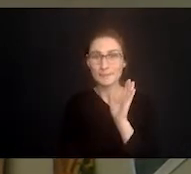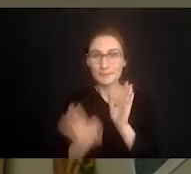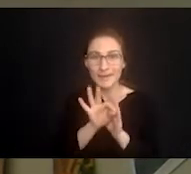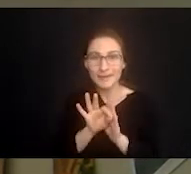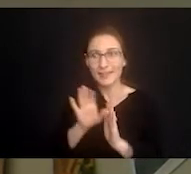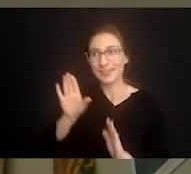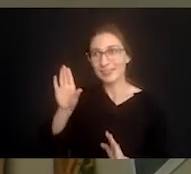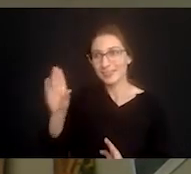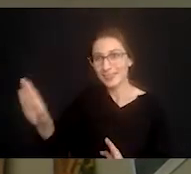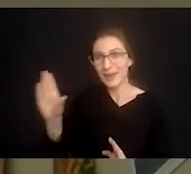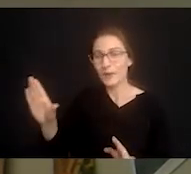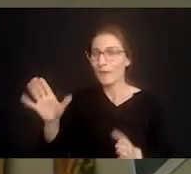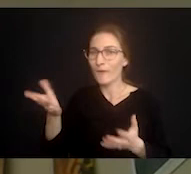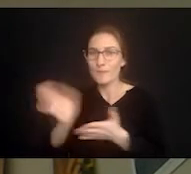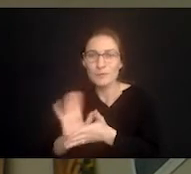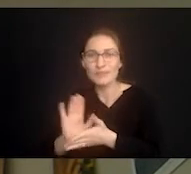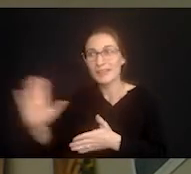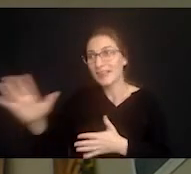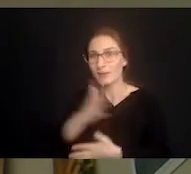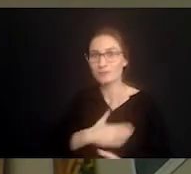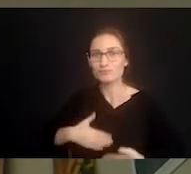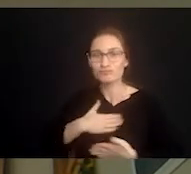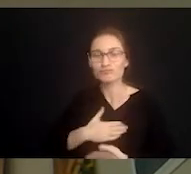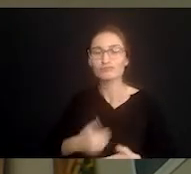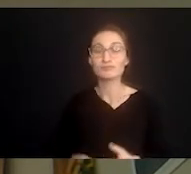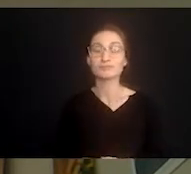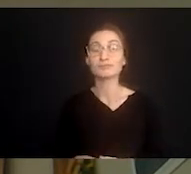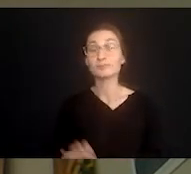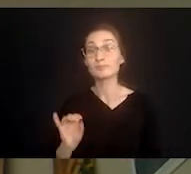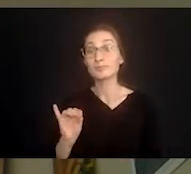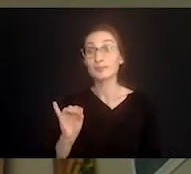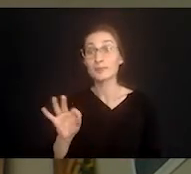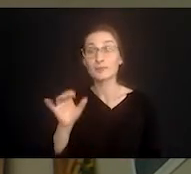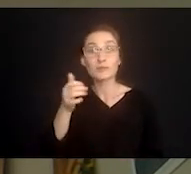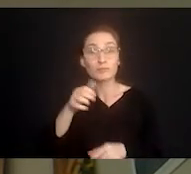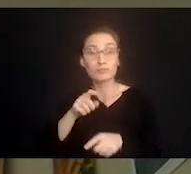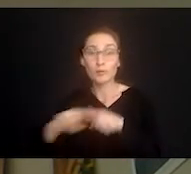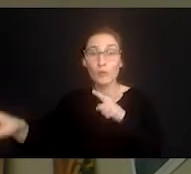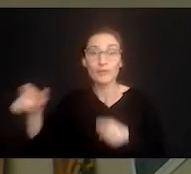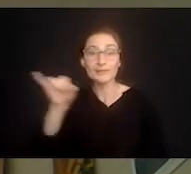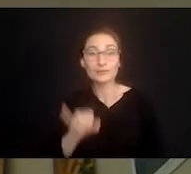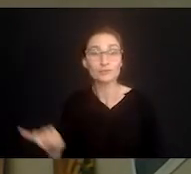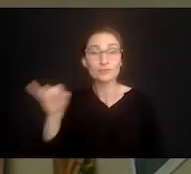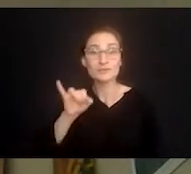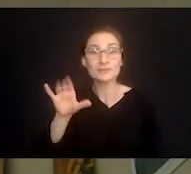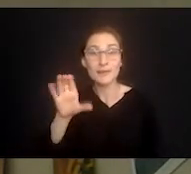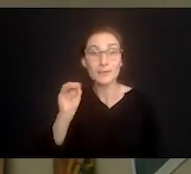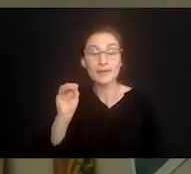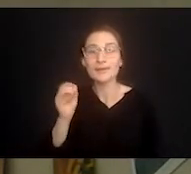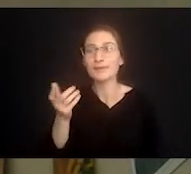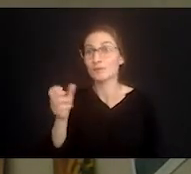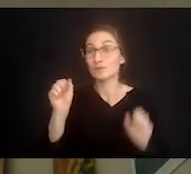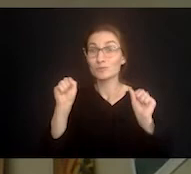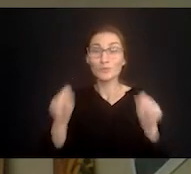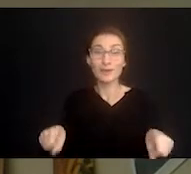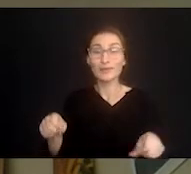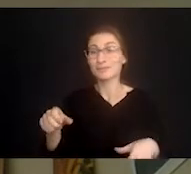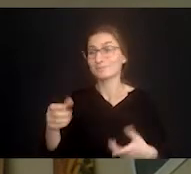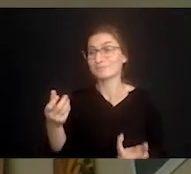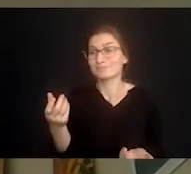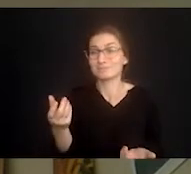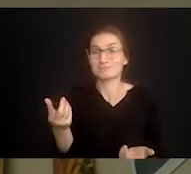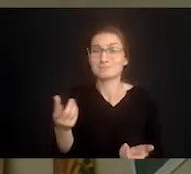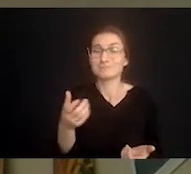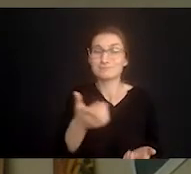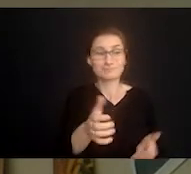the voice of whoever in that cartoon movie one more time while you're on the hold with the insurance company for the 15th time play a